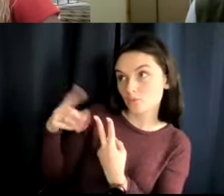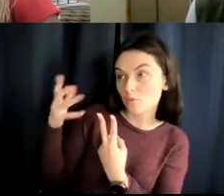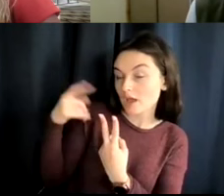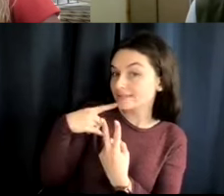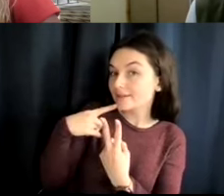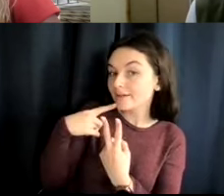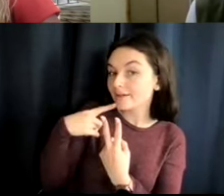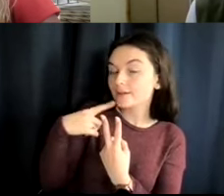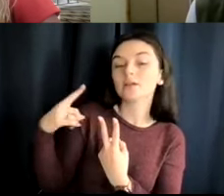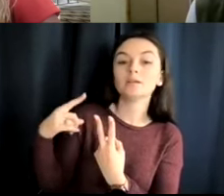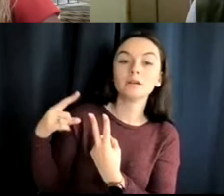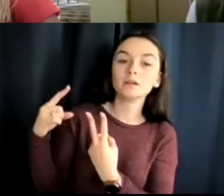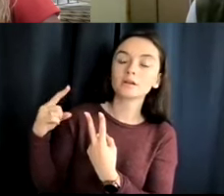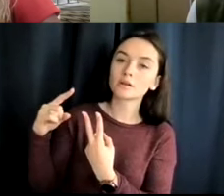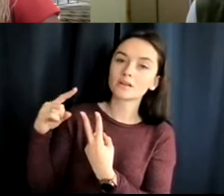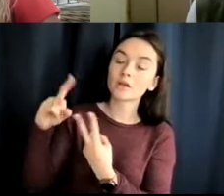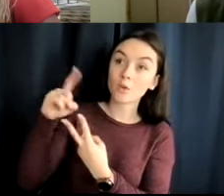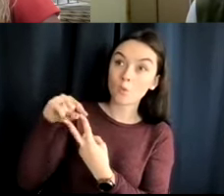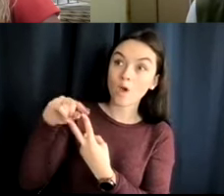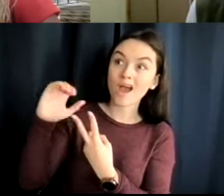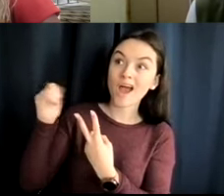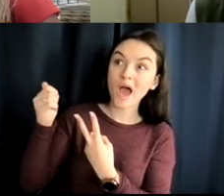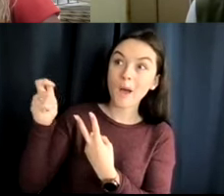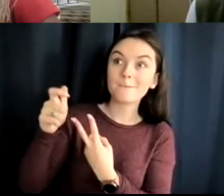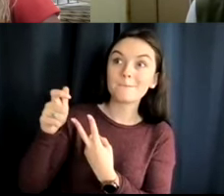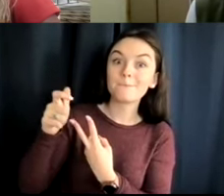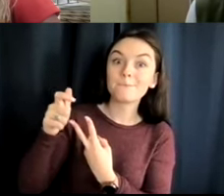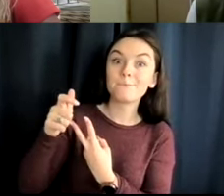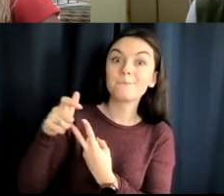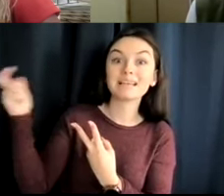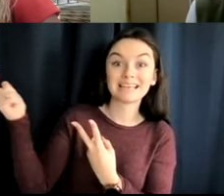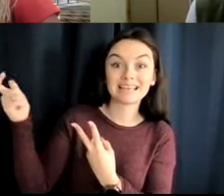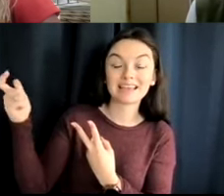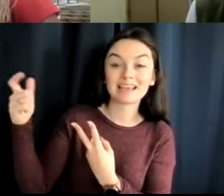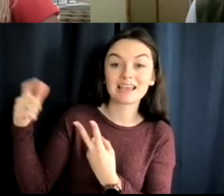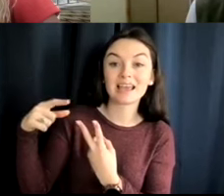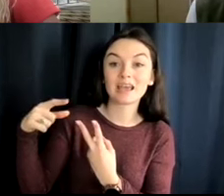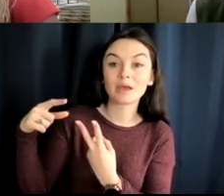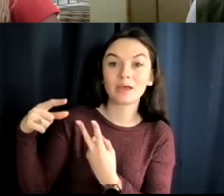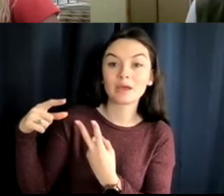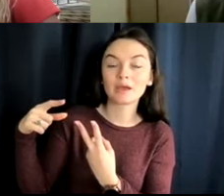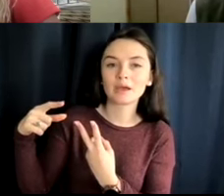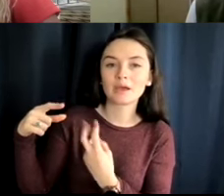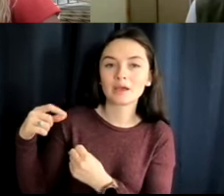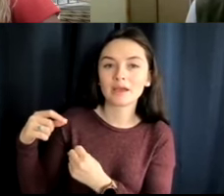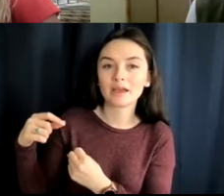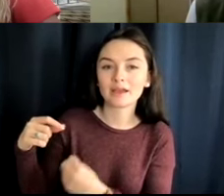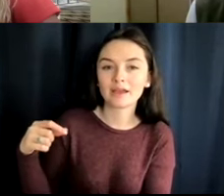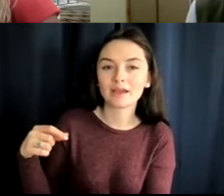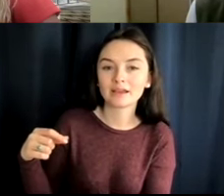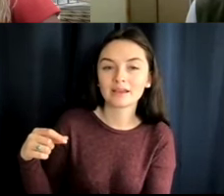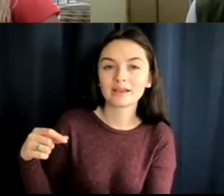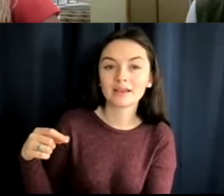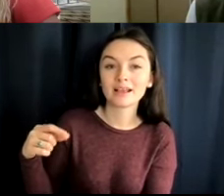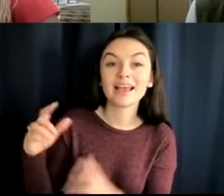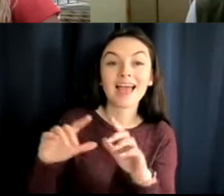is how big, um, how big and how many rooms, um, so how big